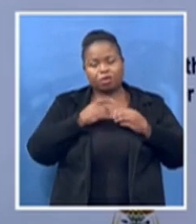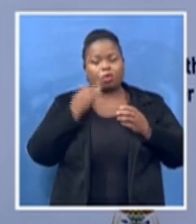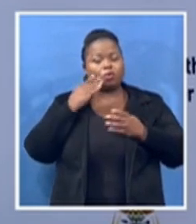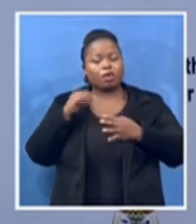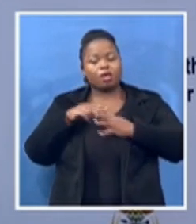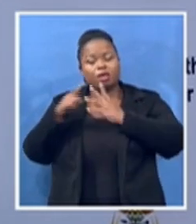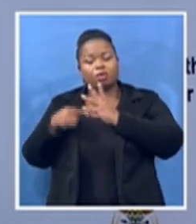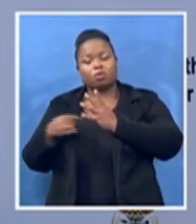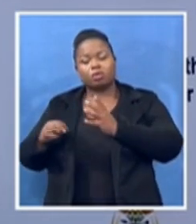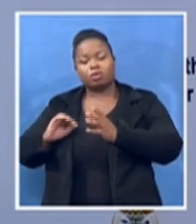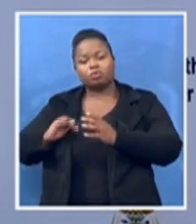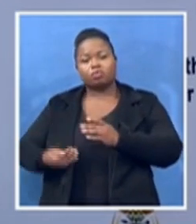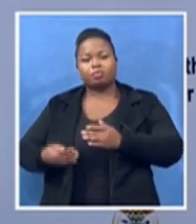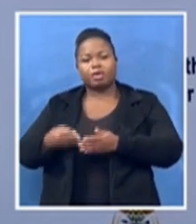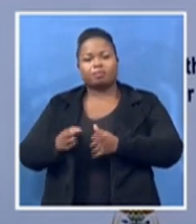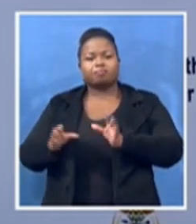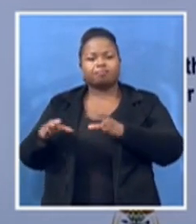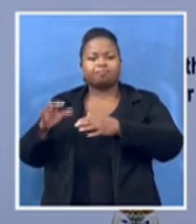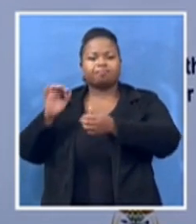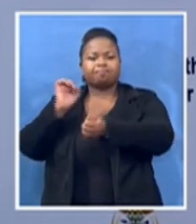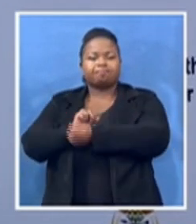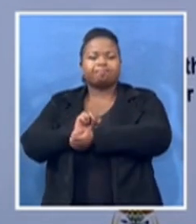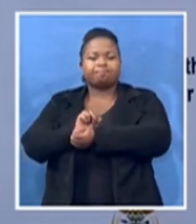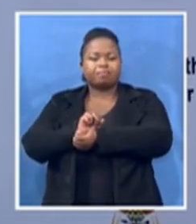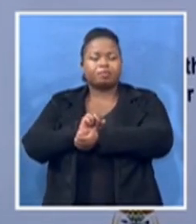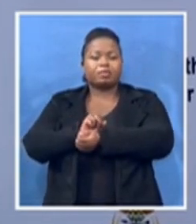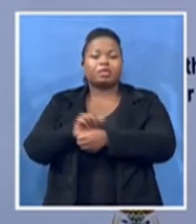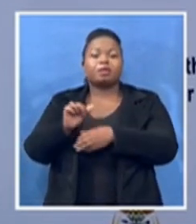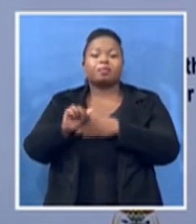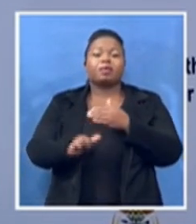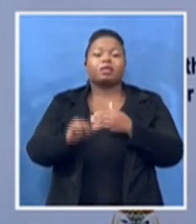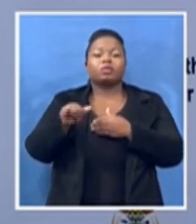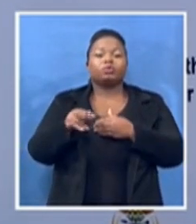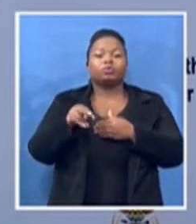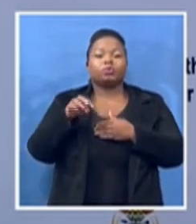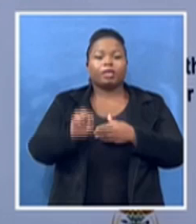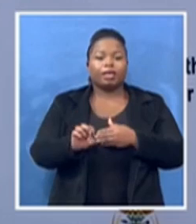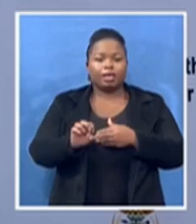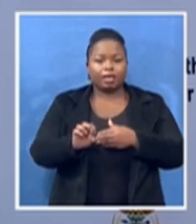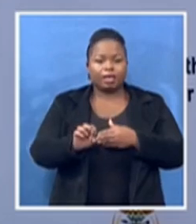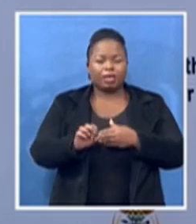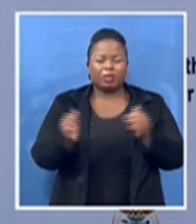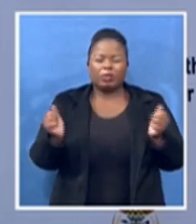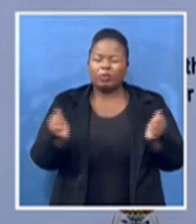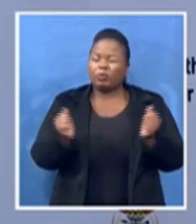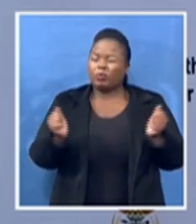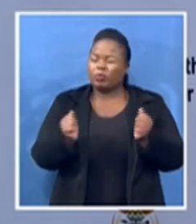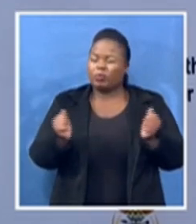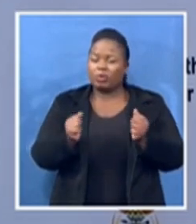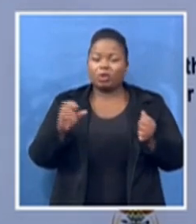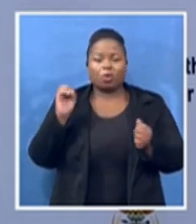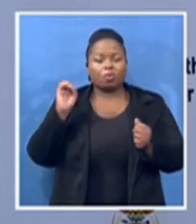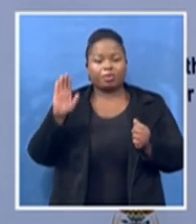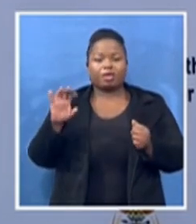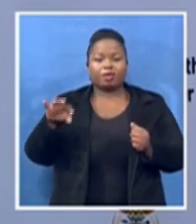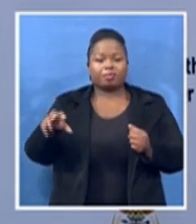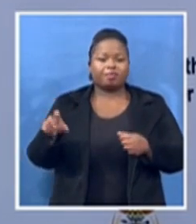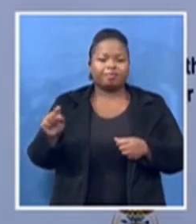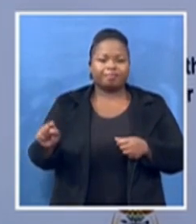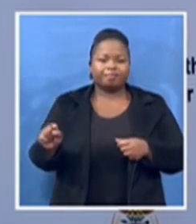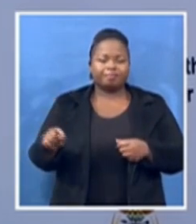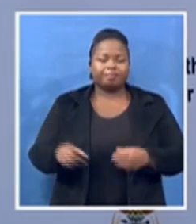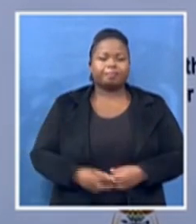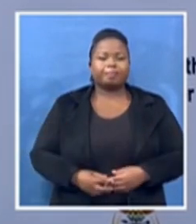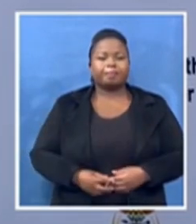arrested in June very cold in Bloemfontein they were forced to walk bare